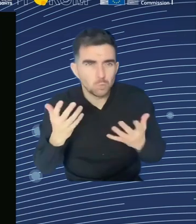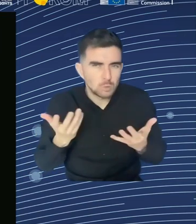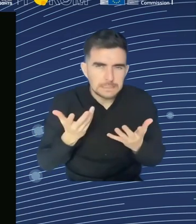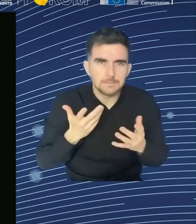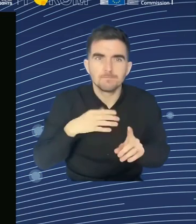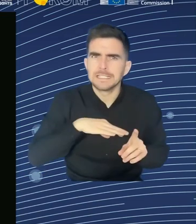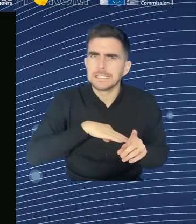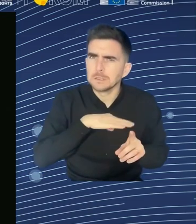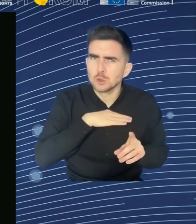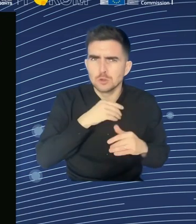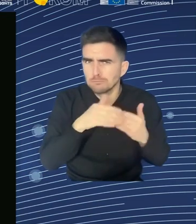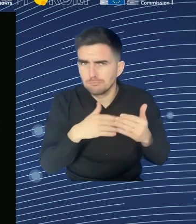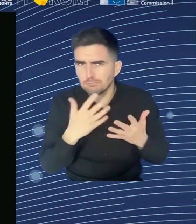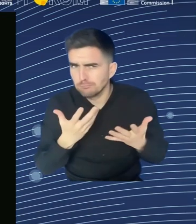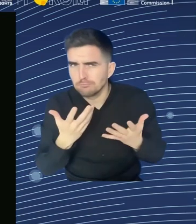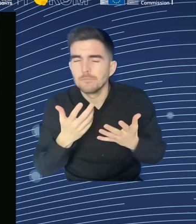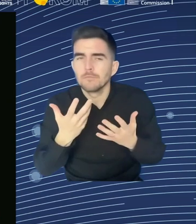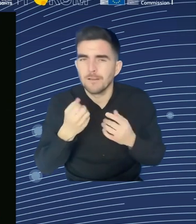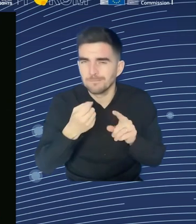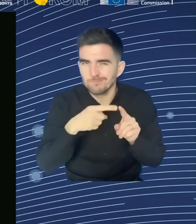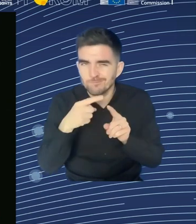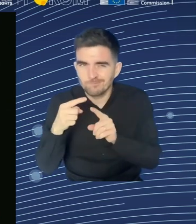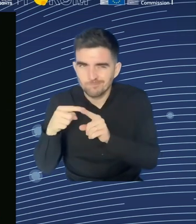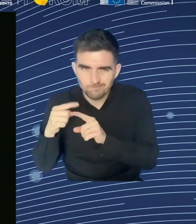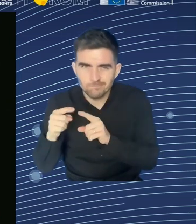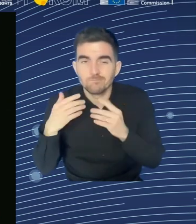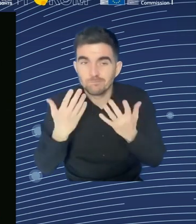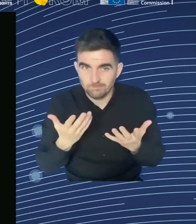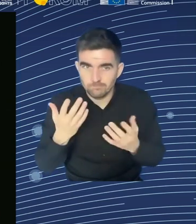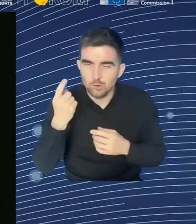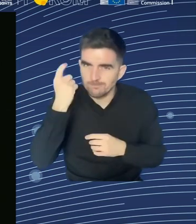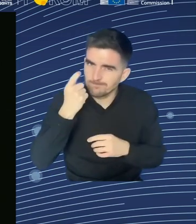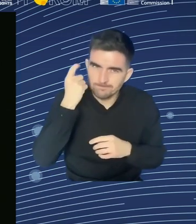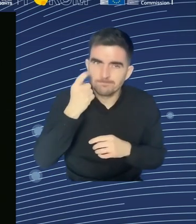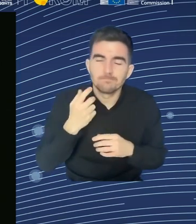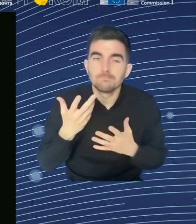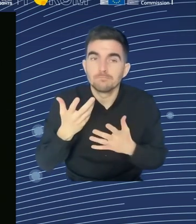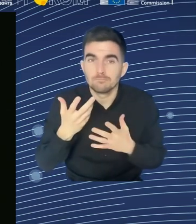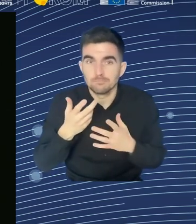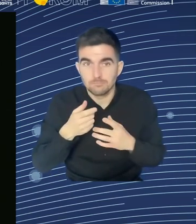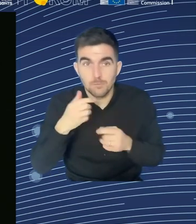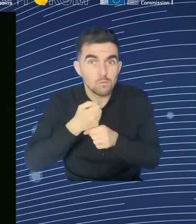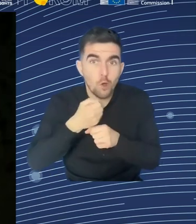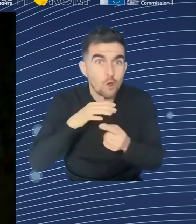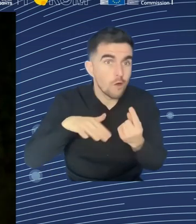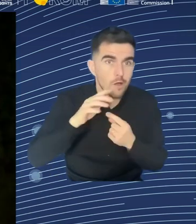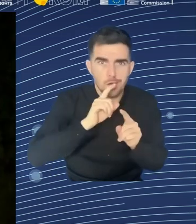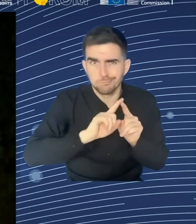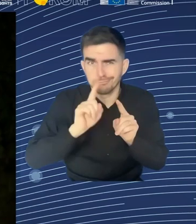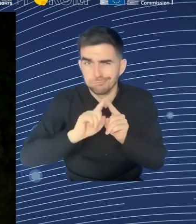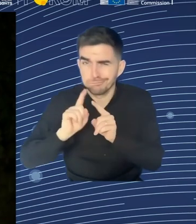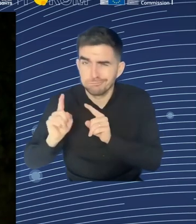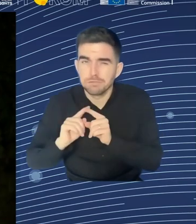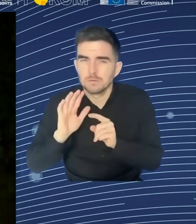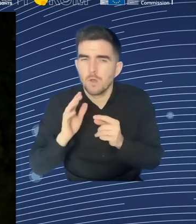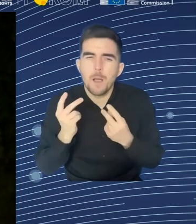that in our minds. Of course, social partners are best placed to address the working conditions. And so I think in our dialogue between the employers